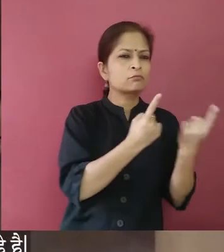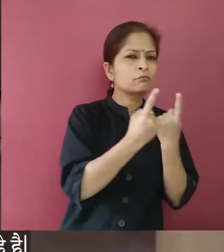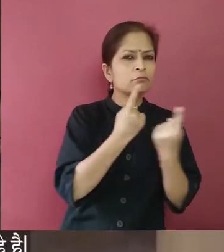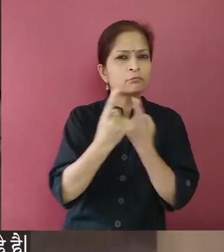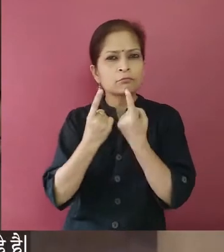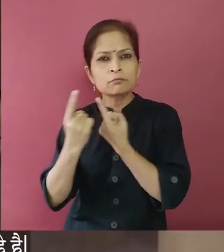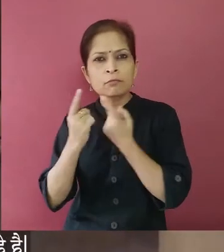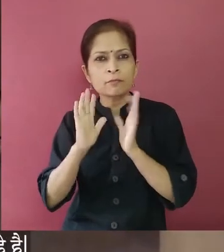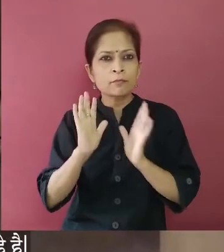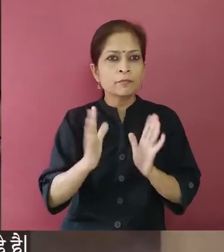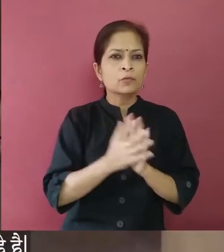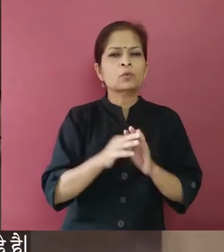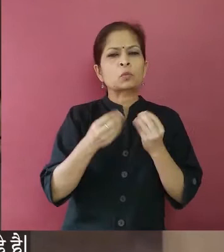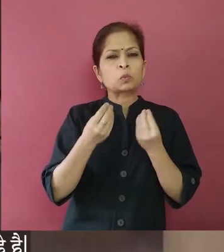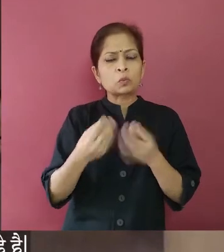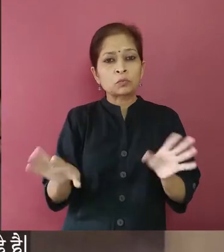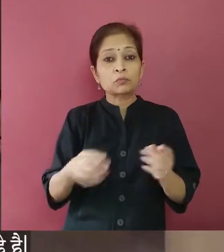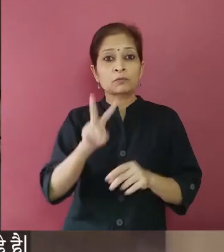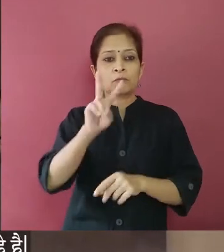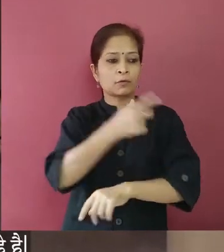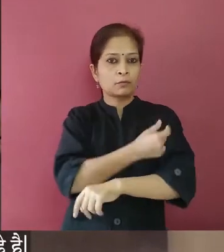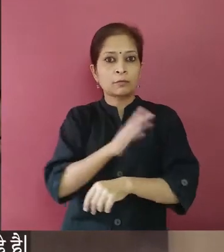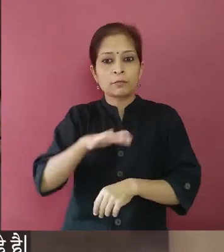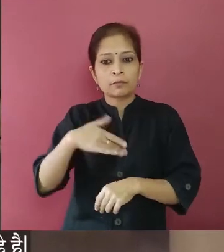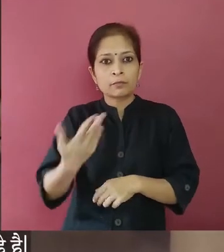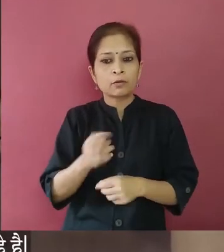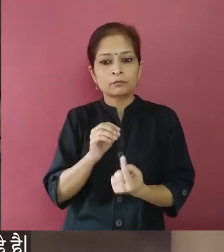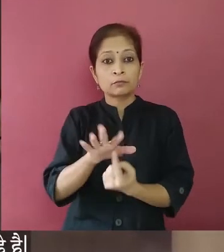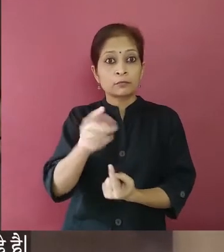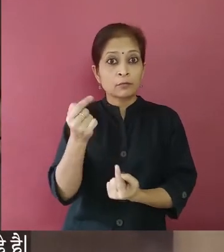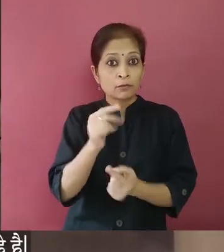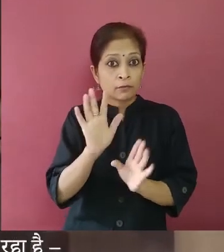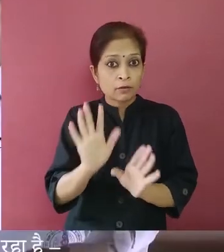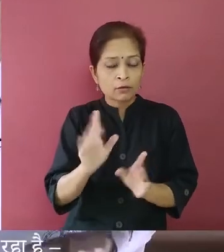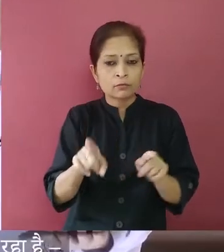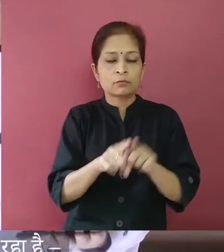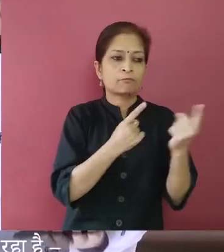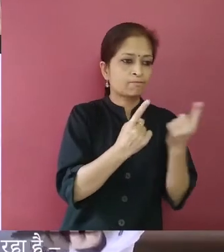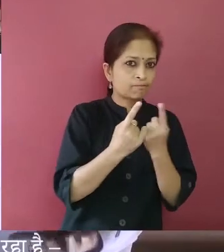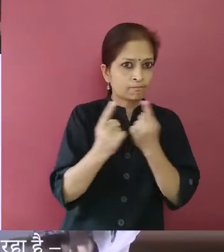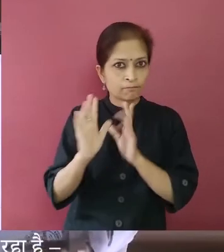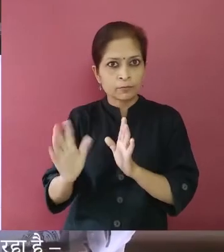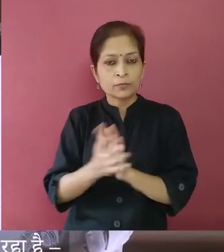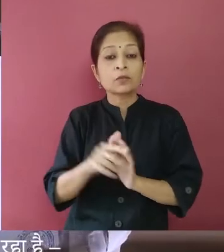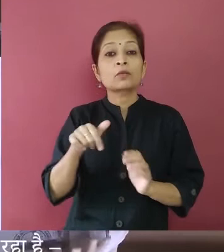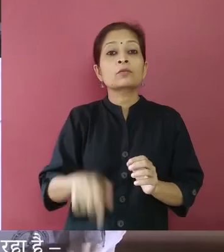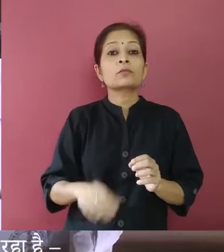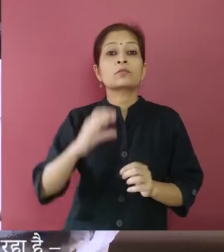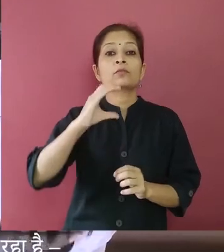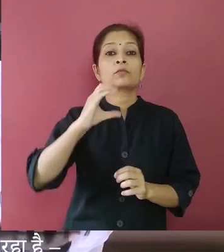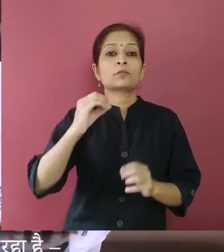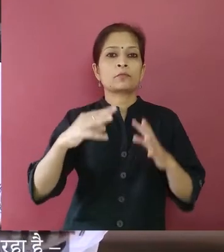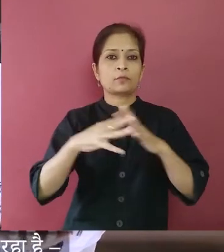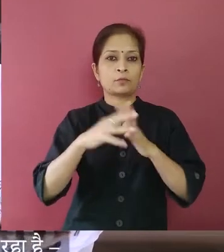monitoring being done for any adverse effect which may happen because of the vaccination. There is also the Coven